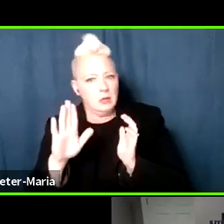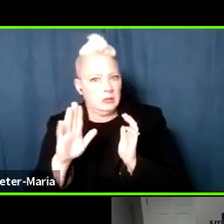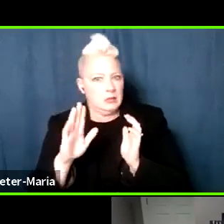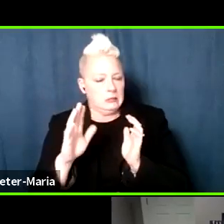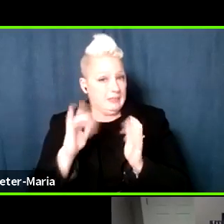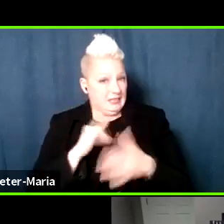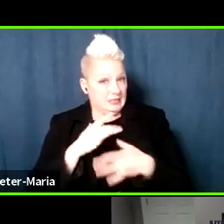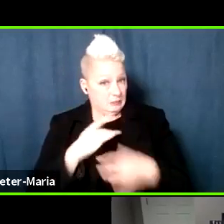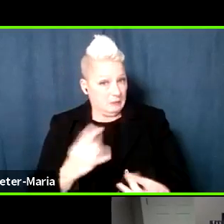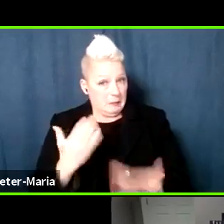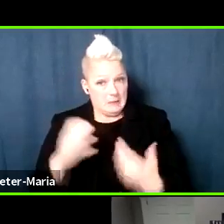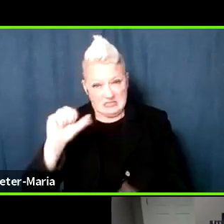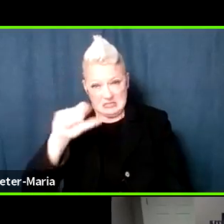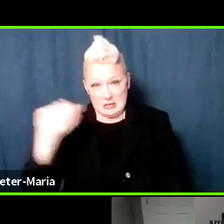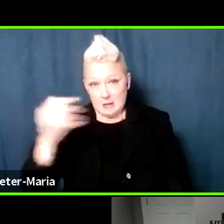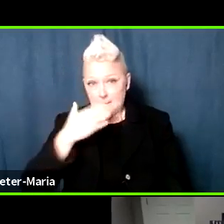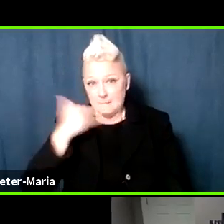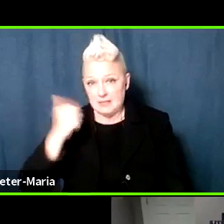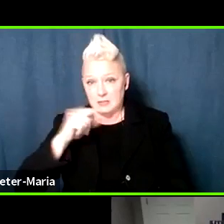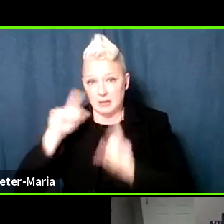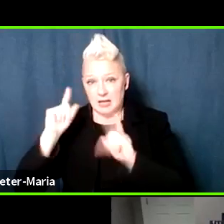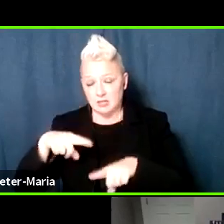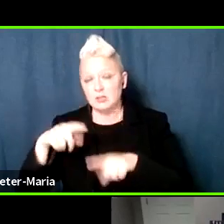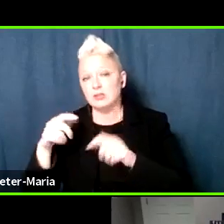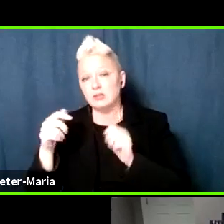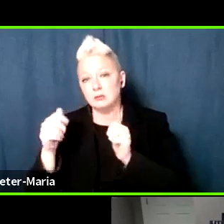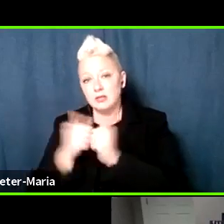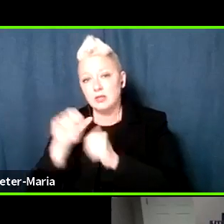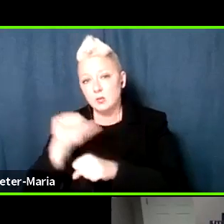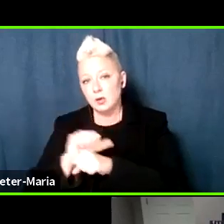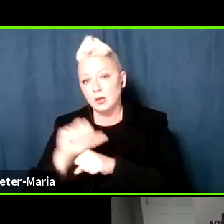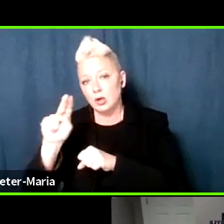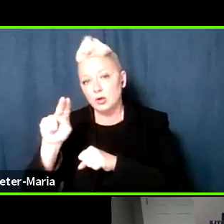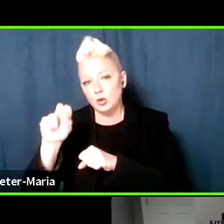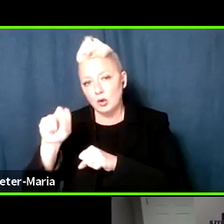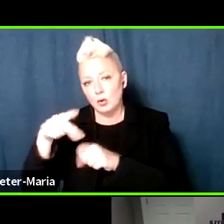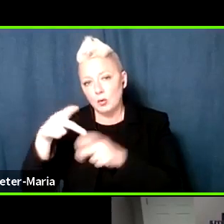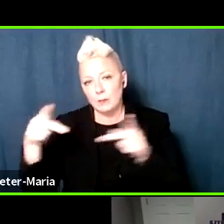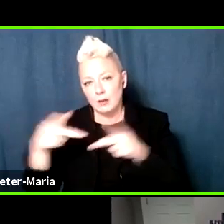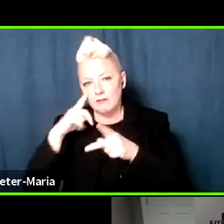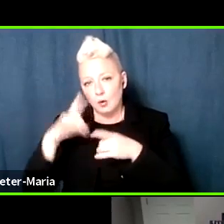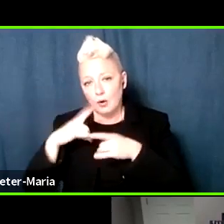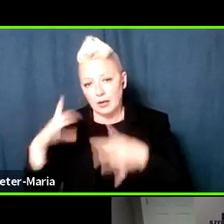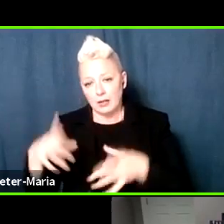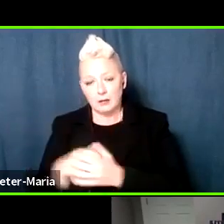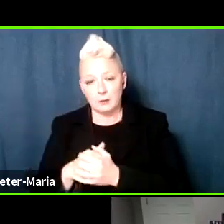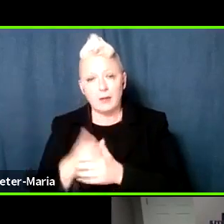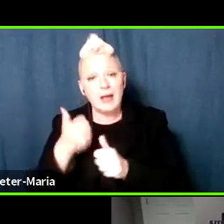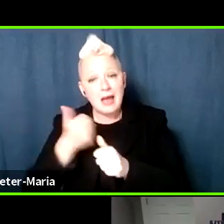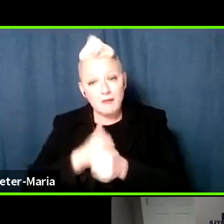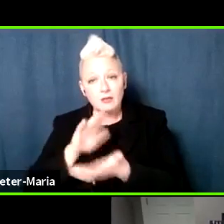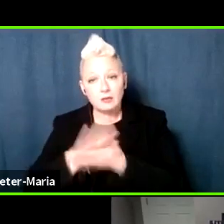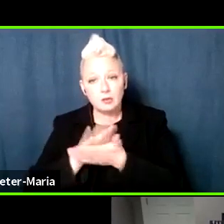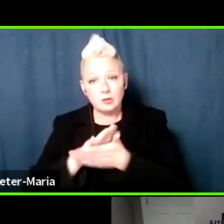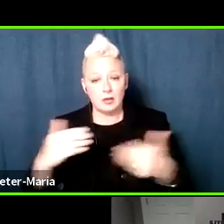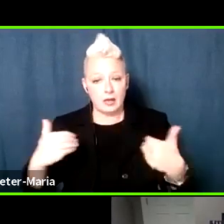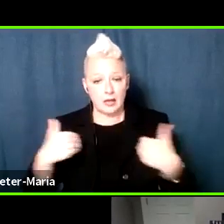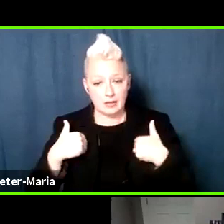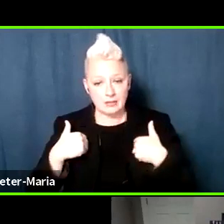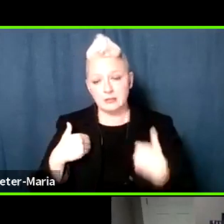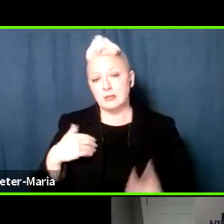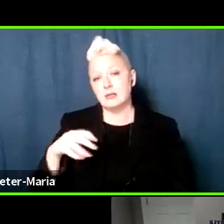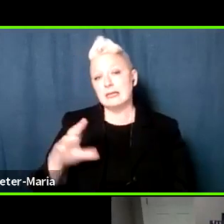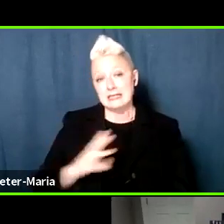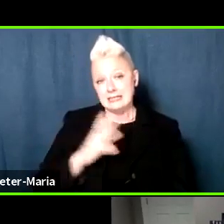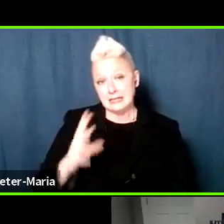to answer that with his work with the no place for hate, but I would mention that every school has a DASA officer, uh, the Dignity for